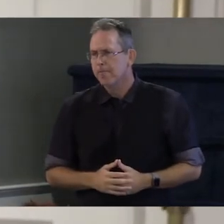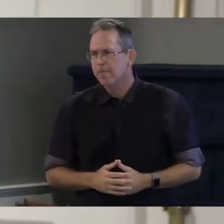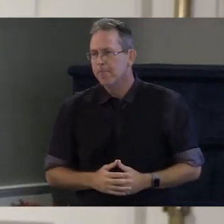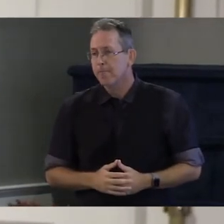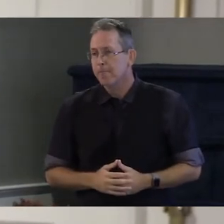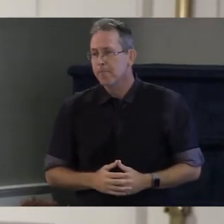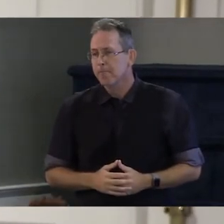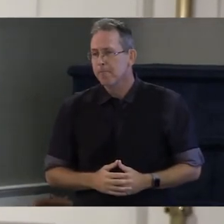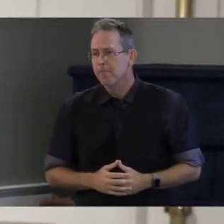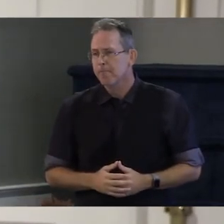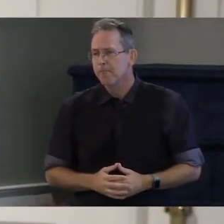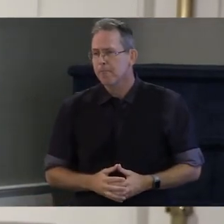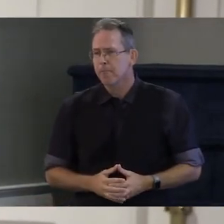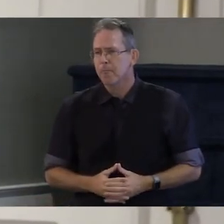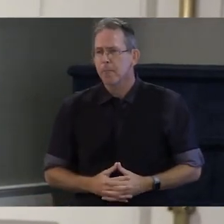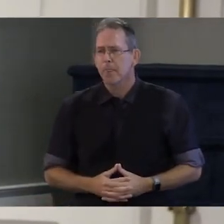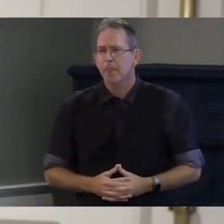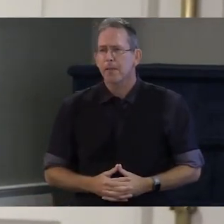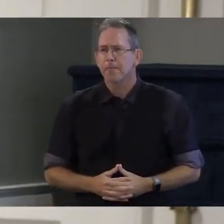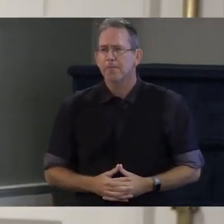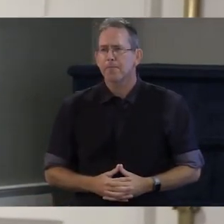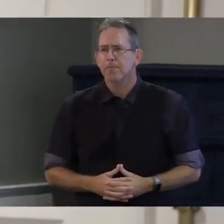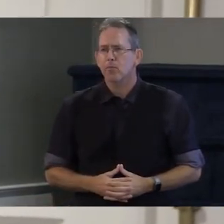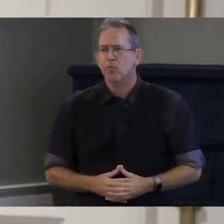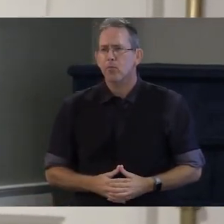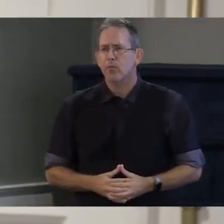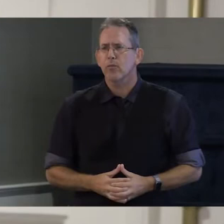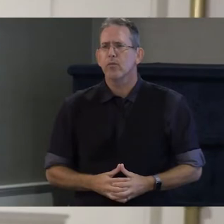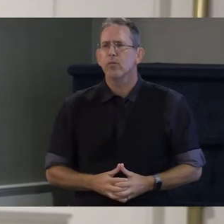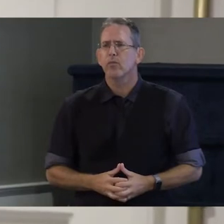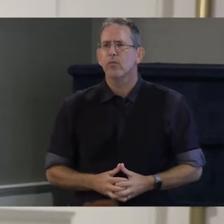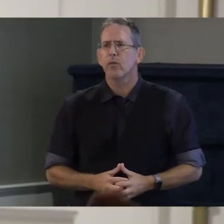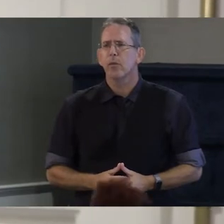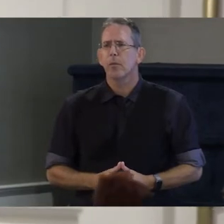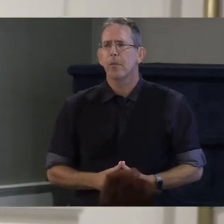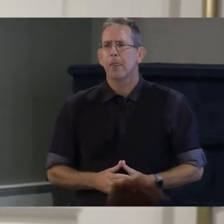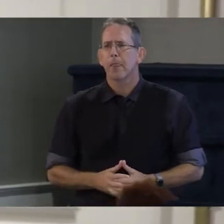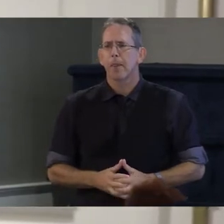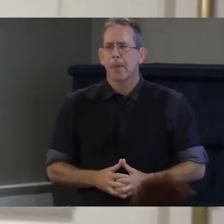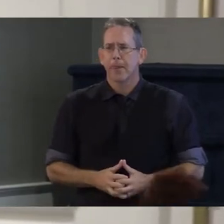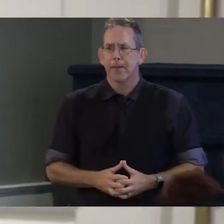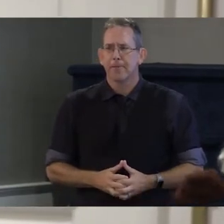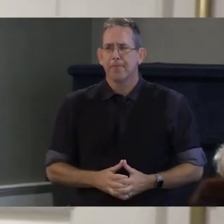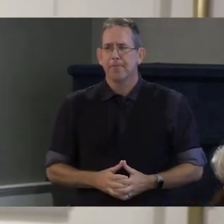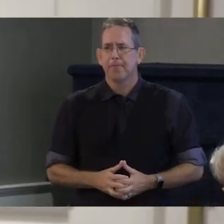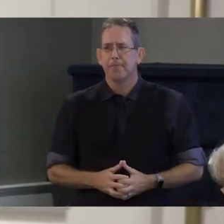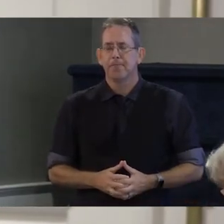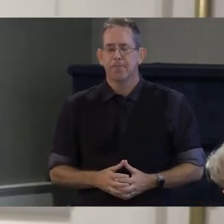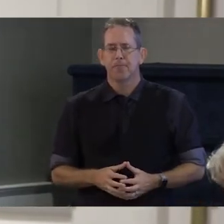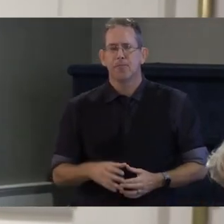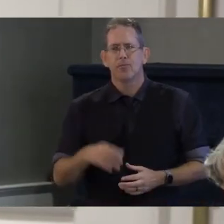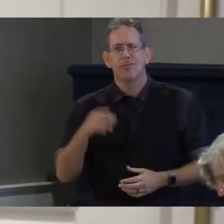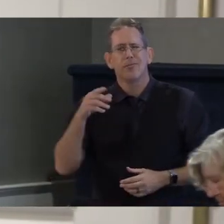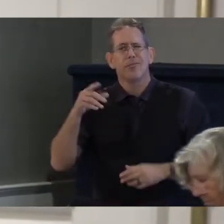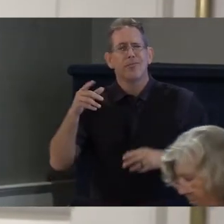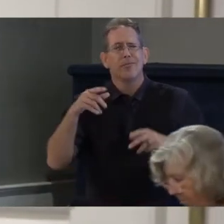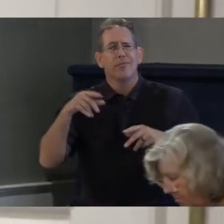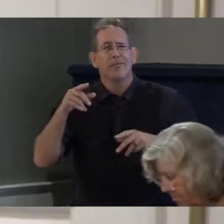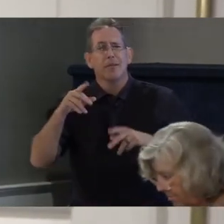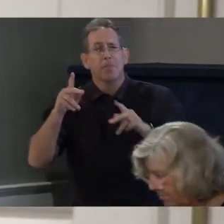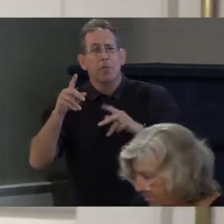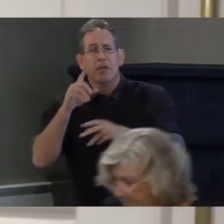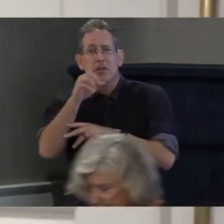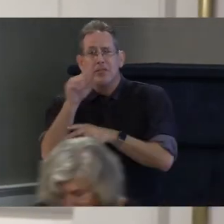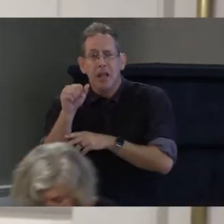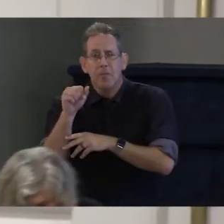work many are not able to return to work because of the benefits cliff associated with social security how will you help address the